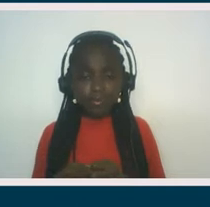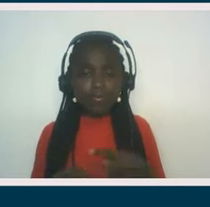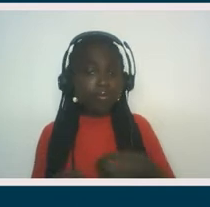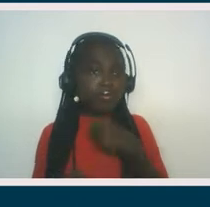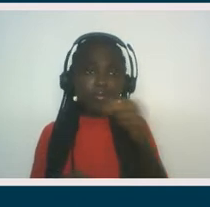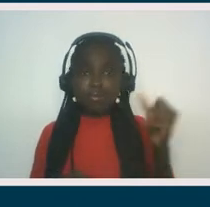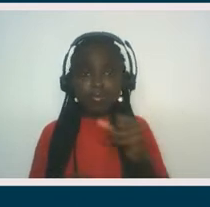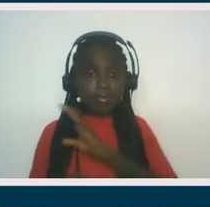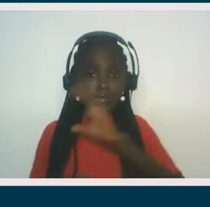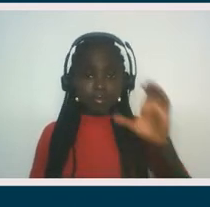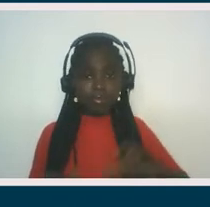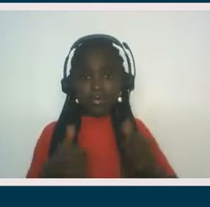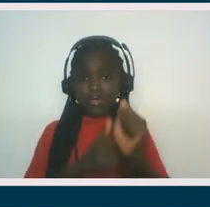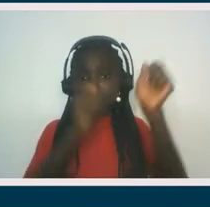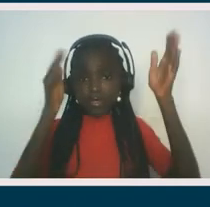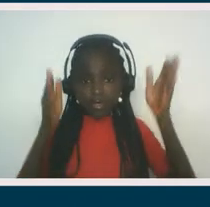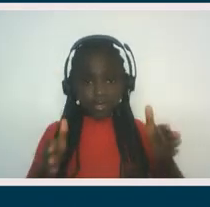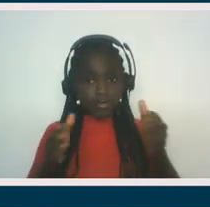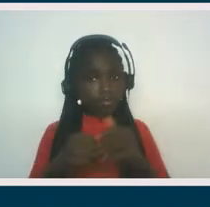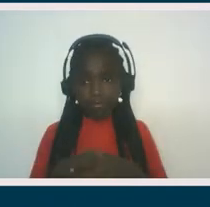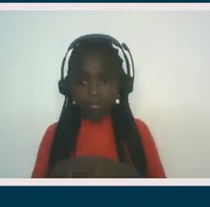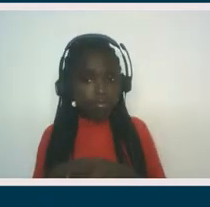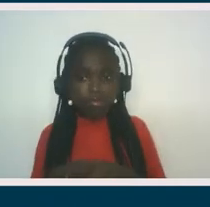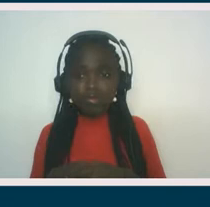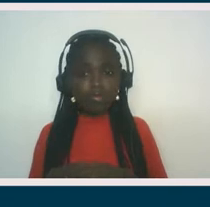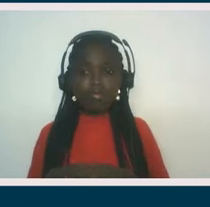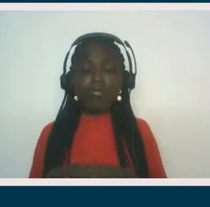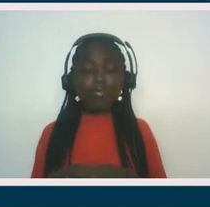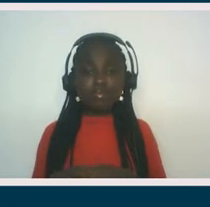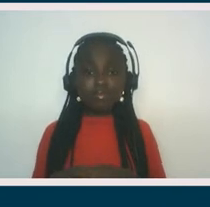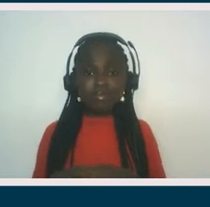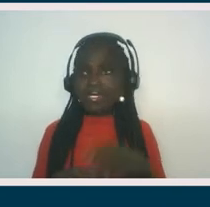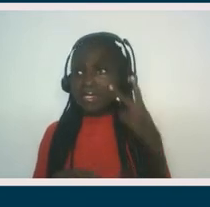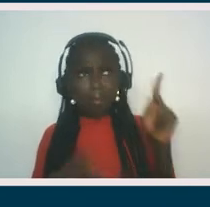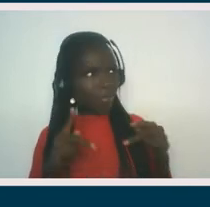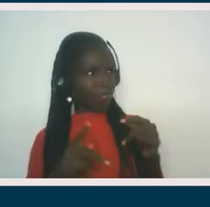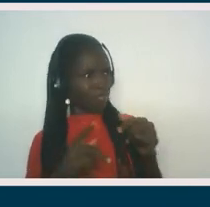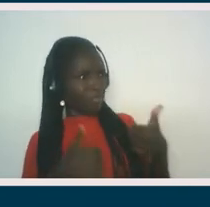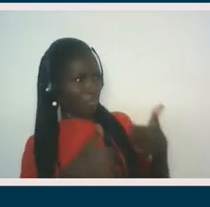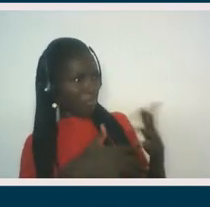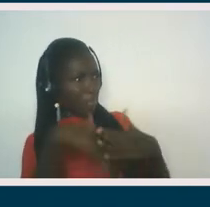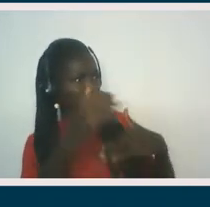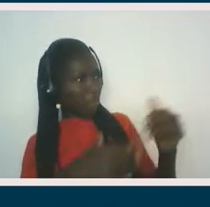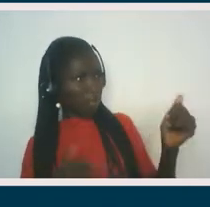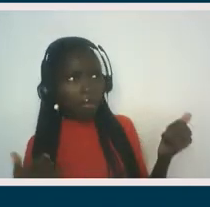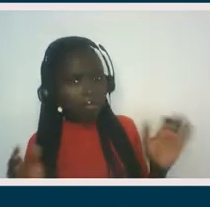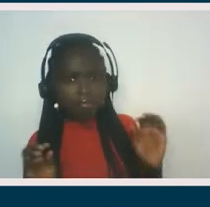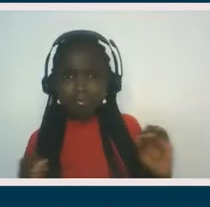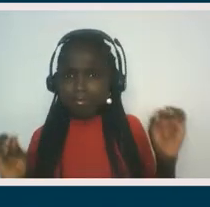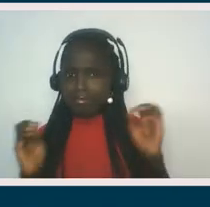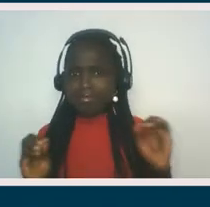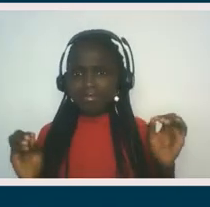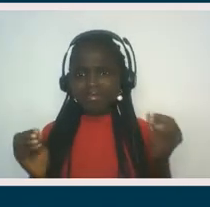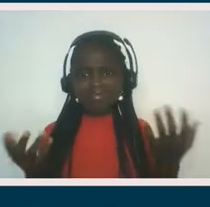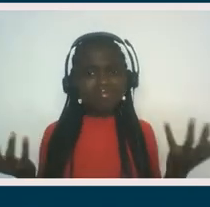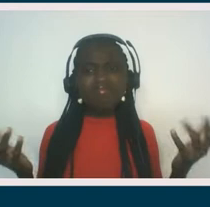you know, seen as palatable, seen as, um, you know, maybe even a little demonic